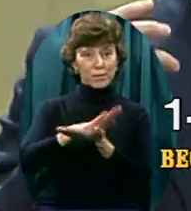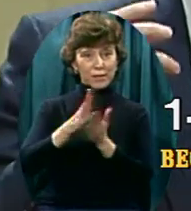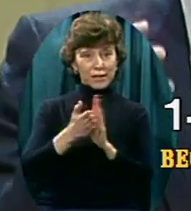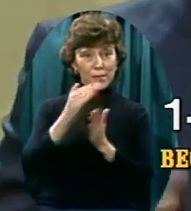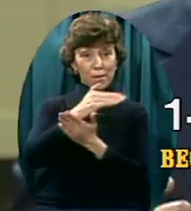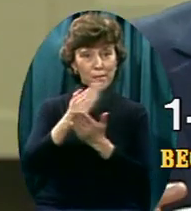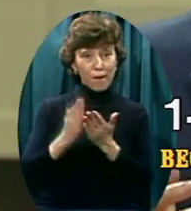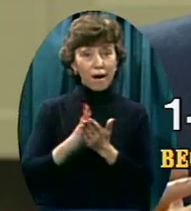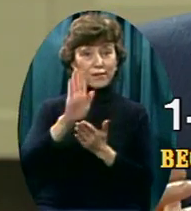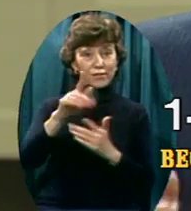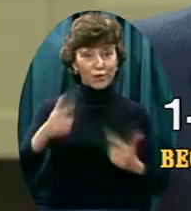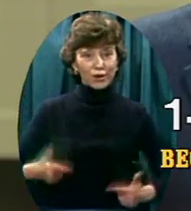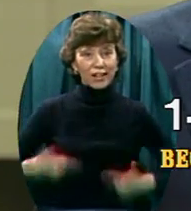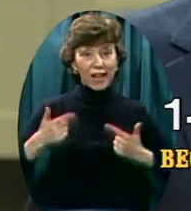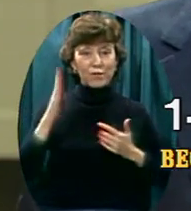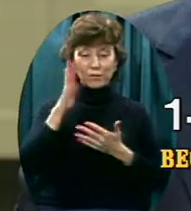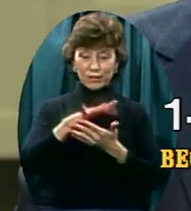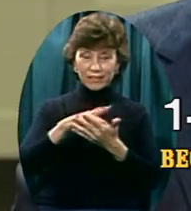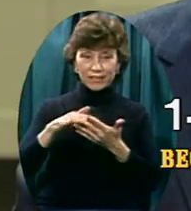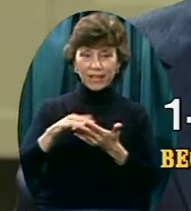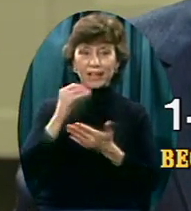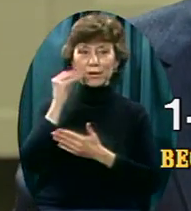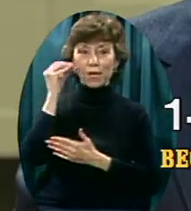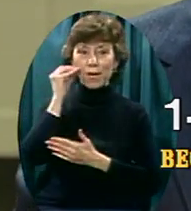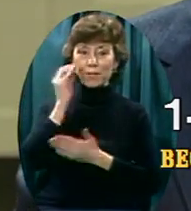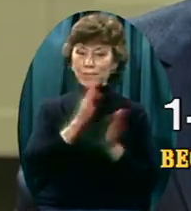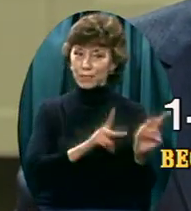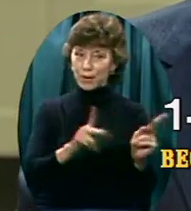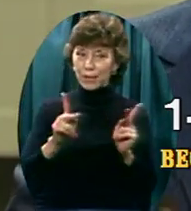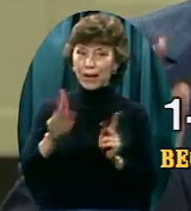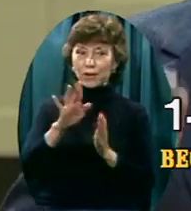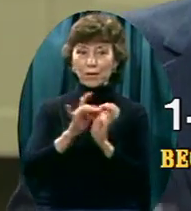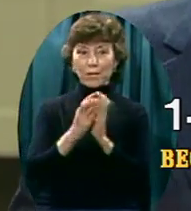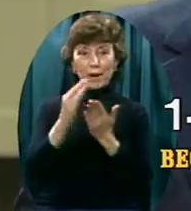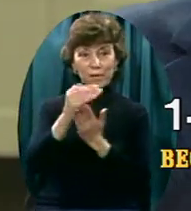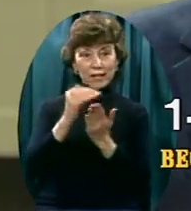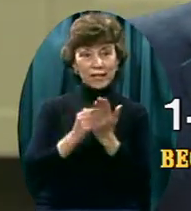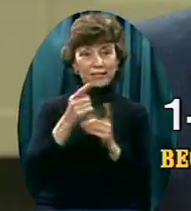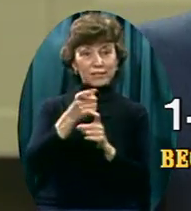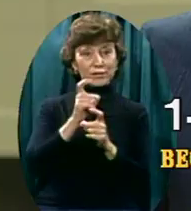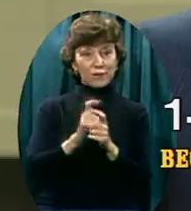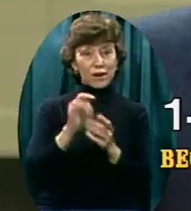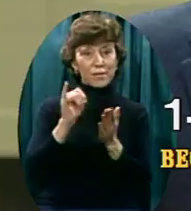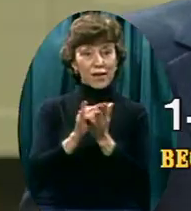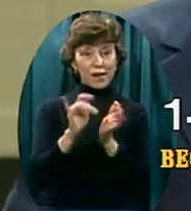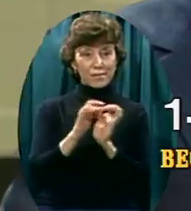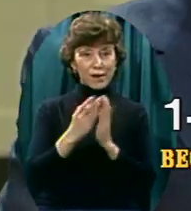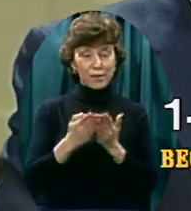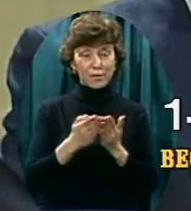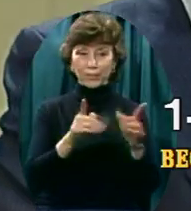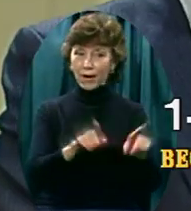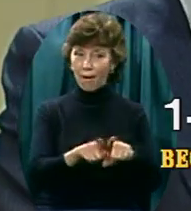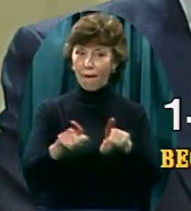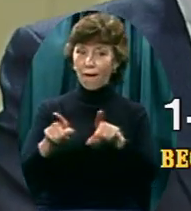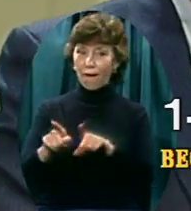home. You'll prepare your Bible lessons from it. You'll be glad you enlisted. I'll also, to help you become a Bible student, begin sending you